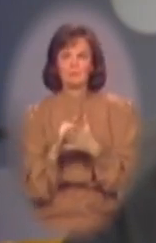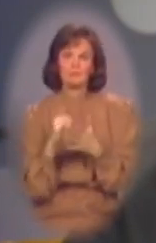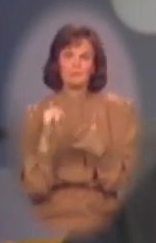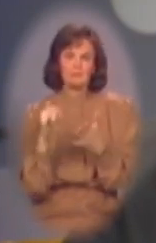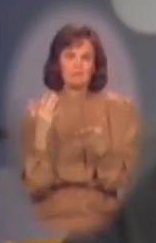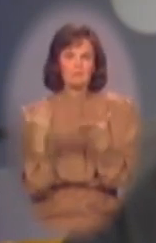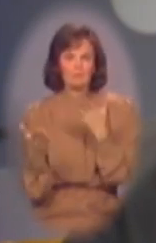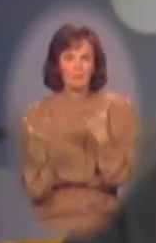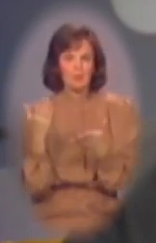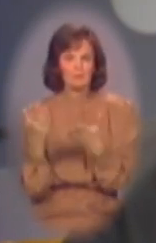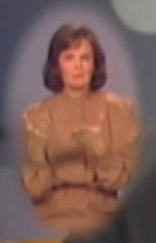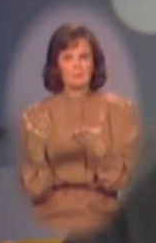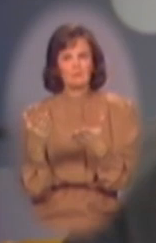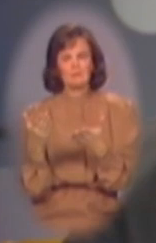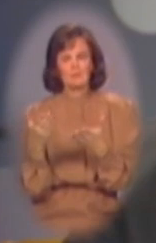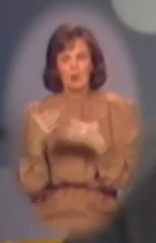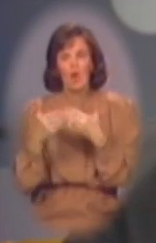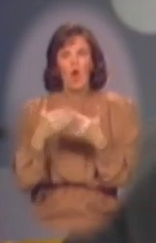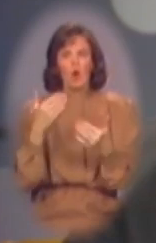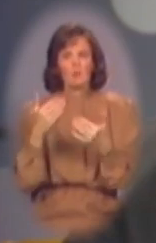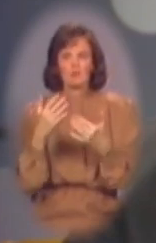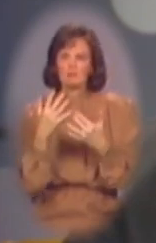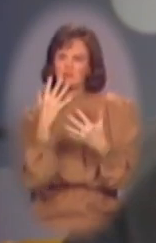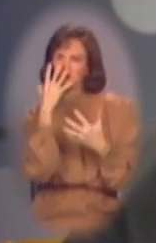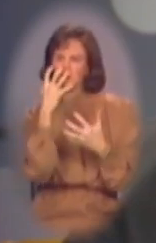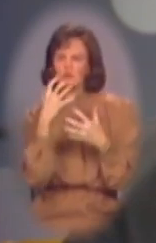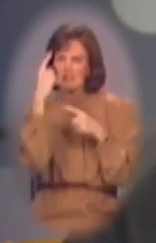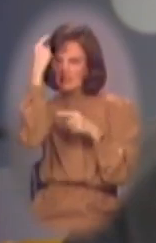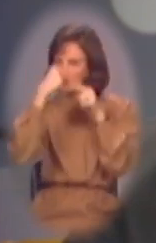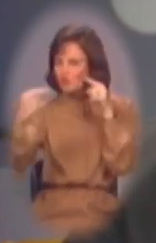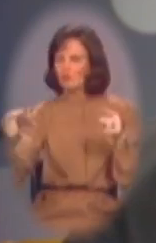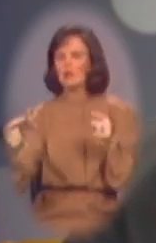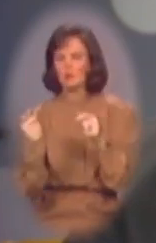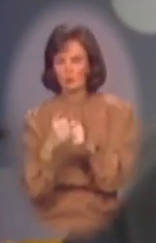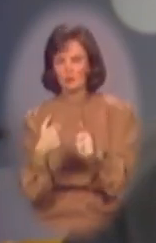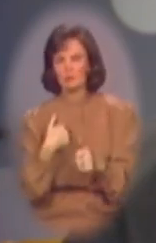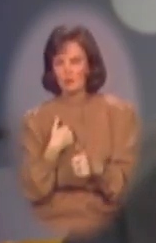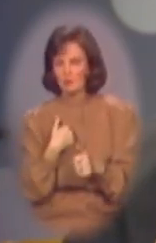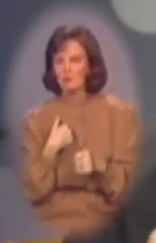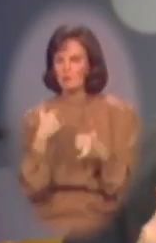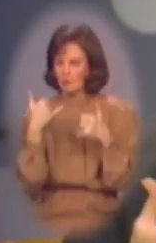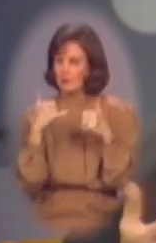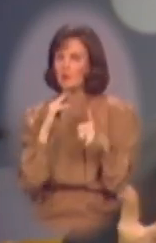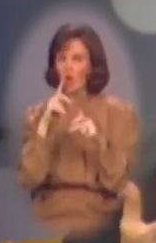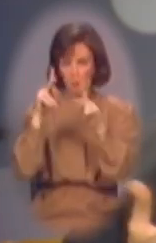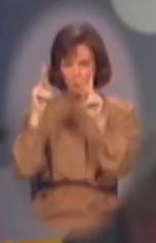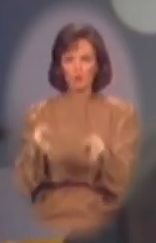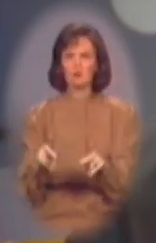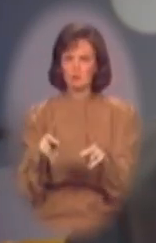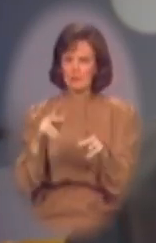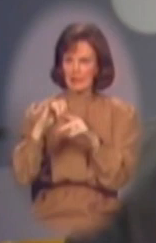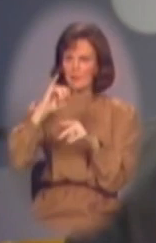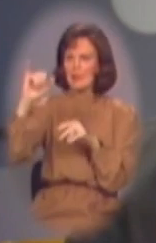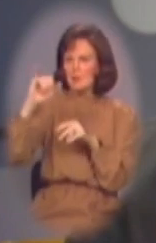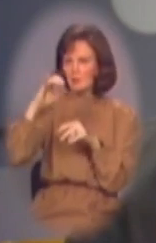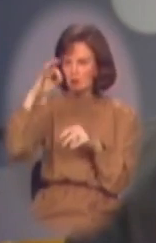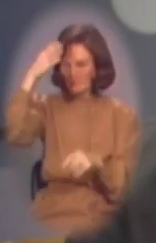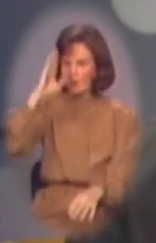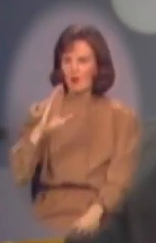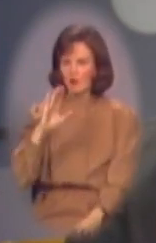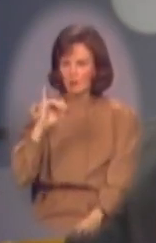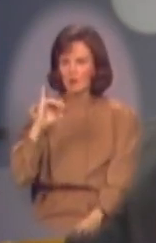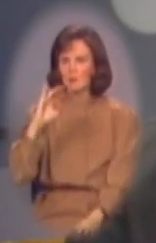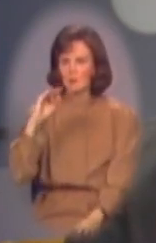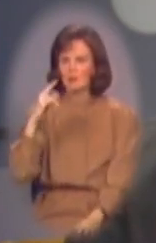might, uh, almost ferociously disagree with you. They're still persons. They're still made in the image and likeness of God.